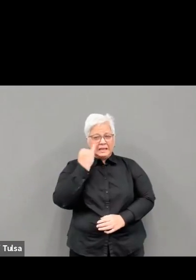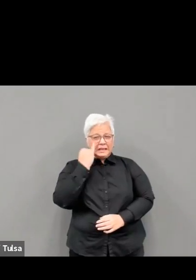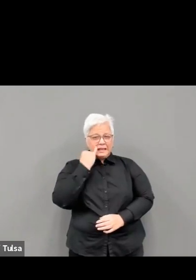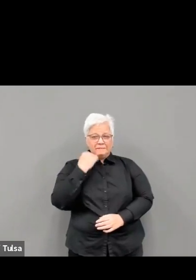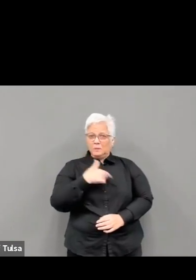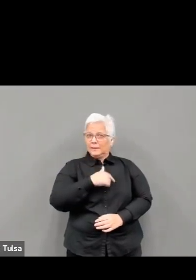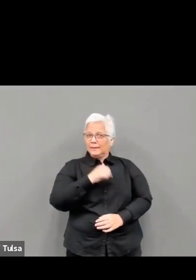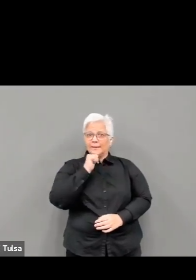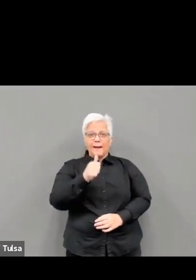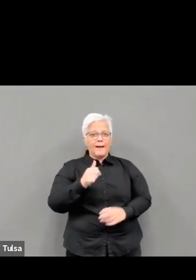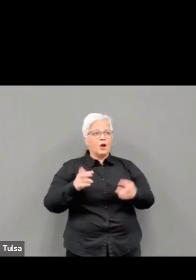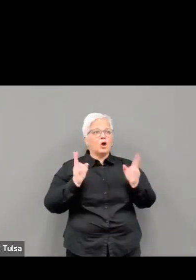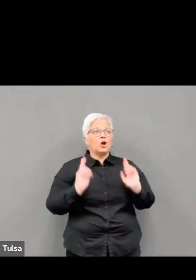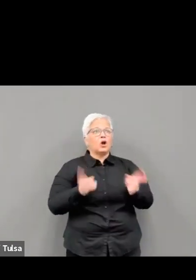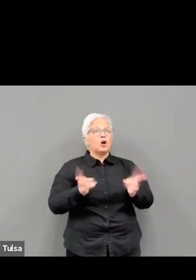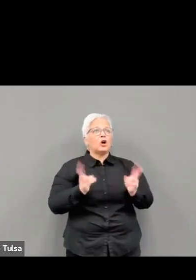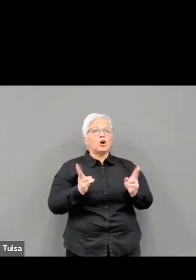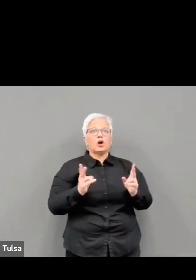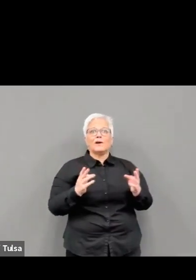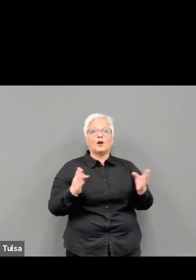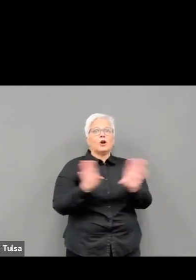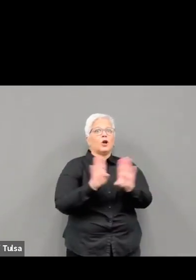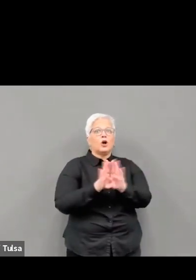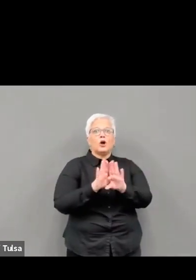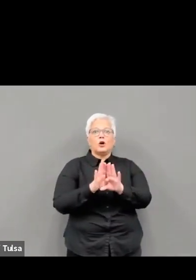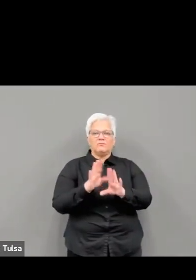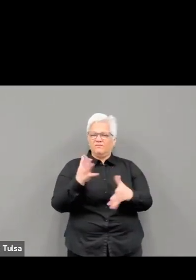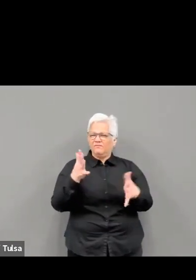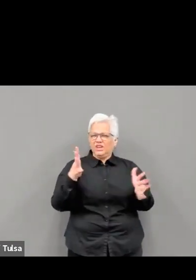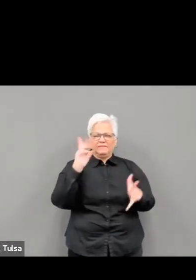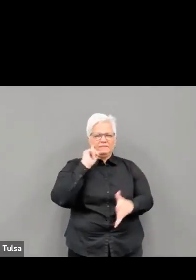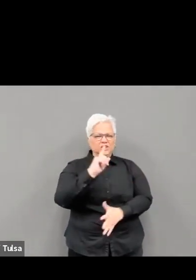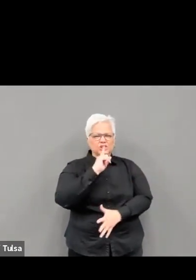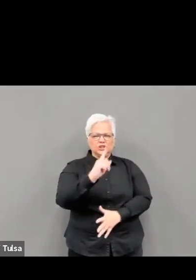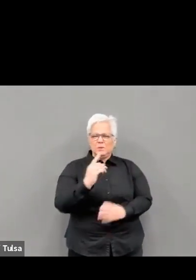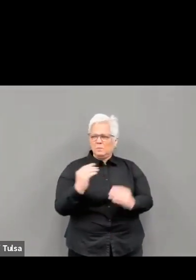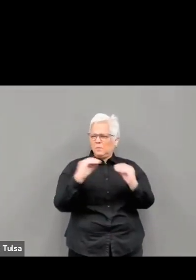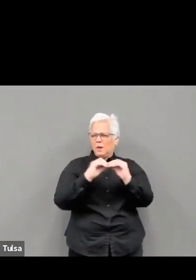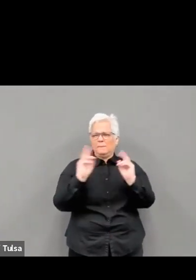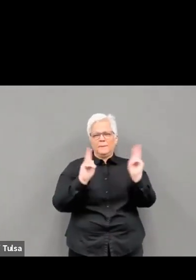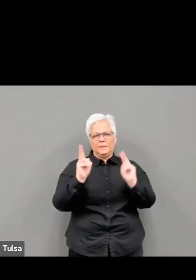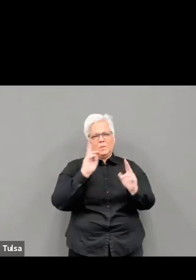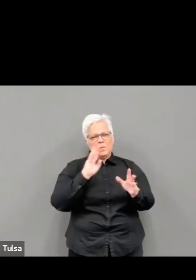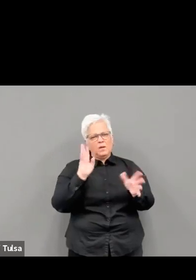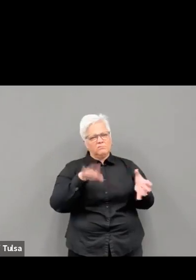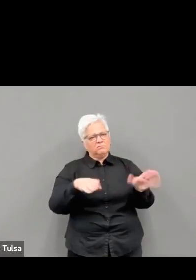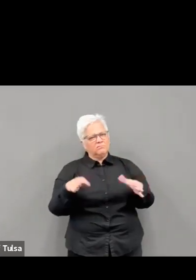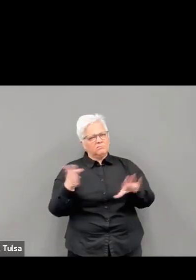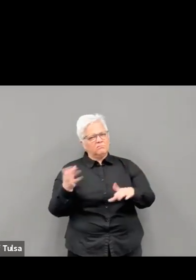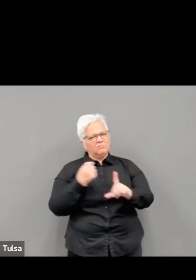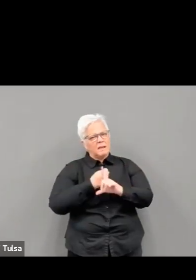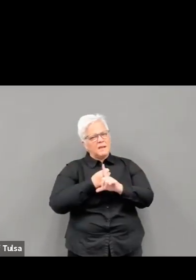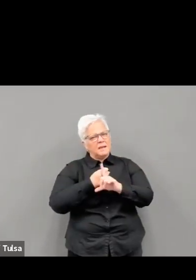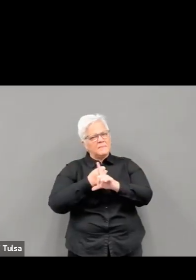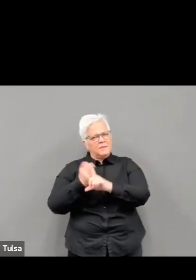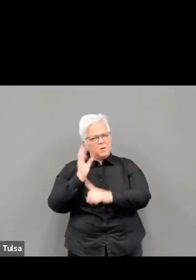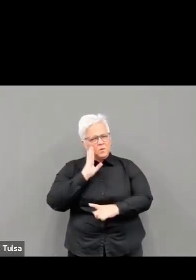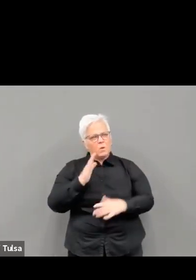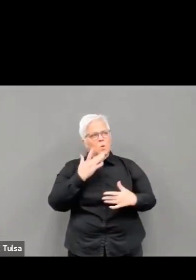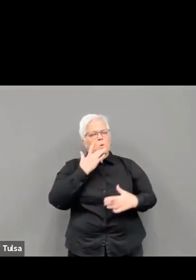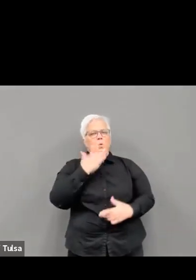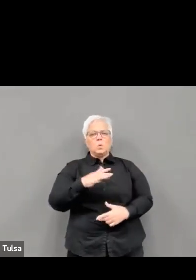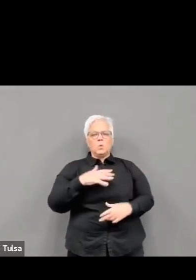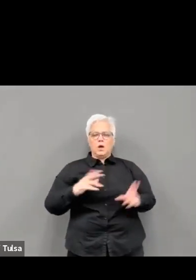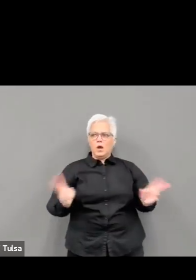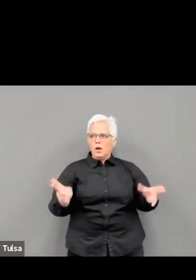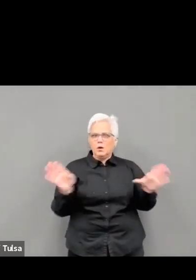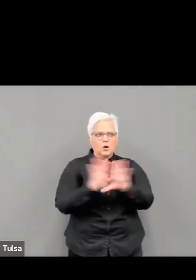First, everyday Tulsans who took the necessary actions to protect the lives of your neighbors. I want